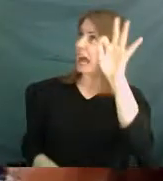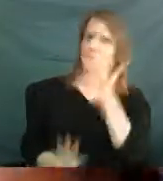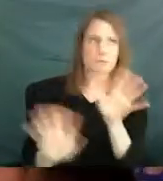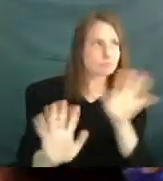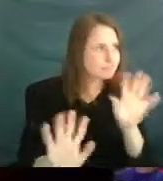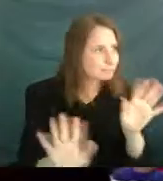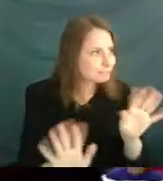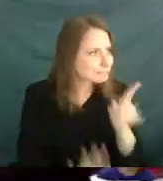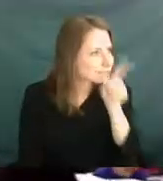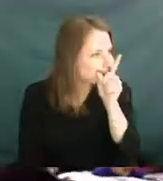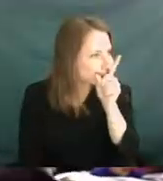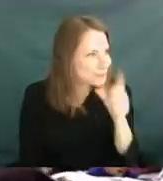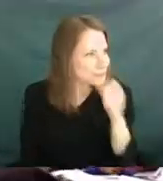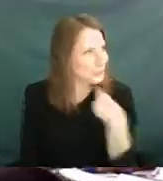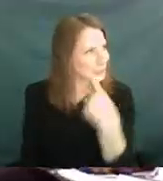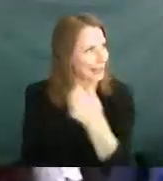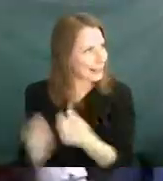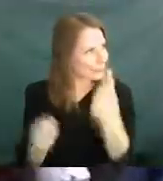You're supposed to tell everybody.